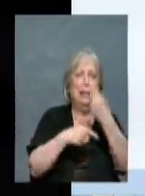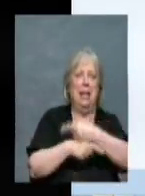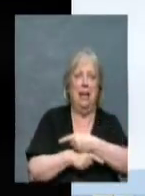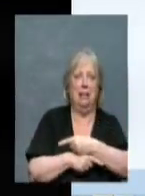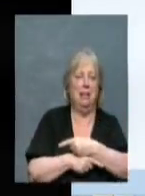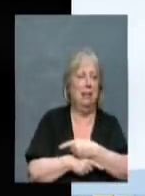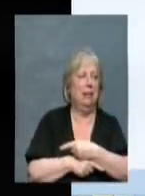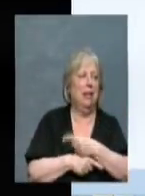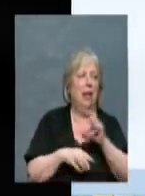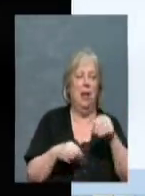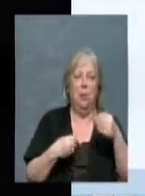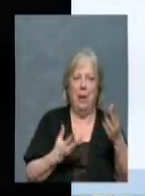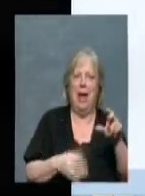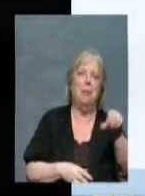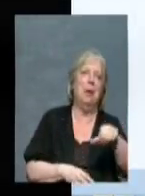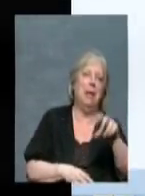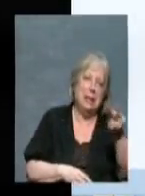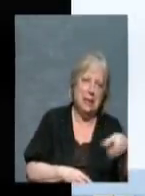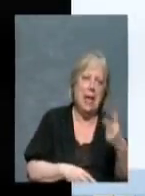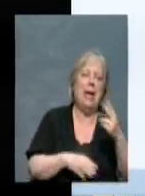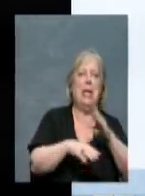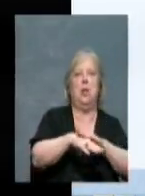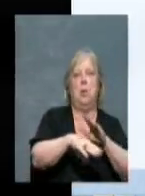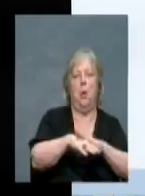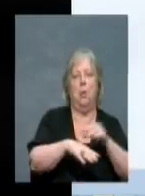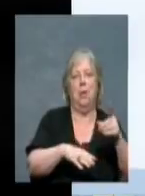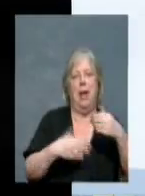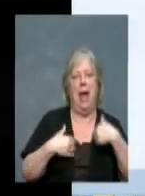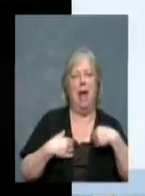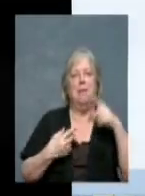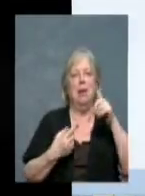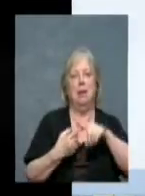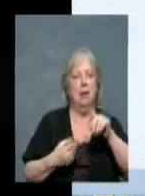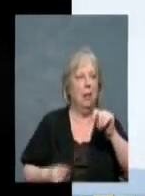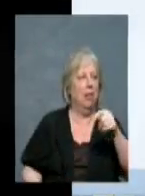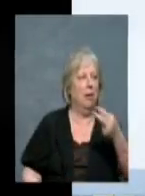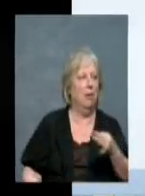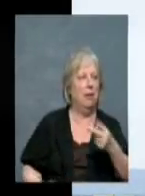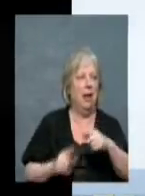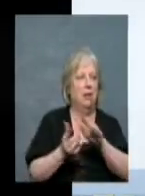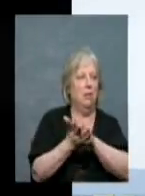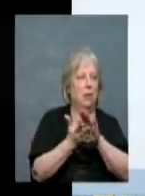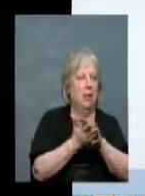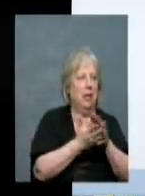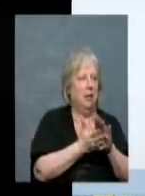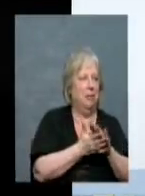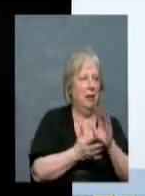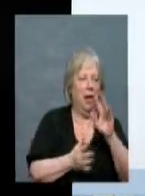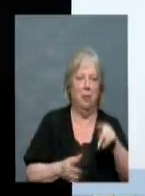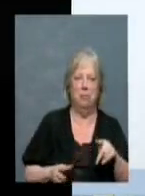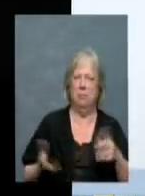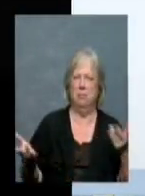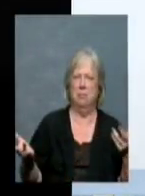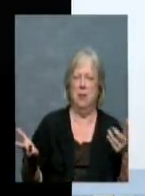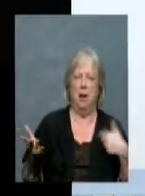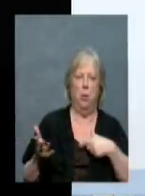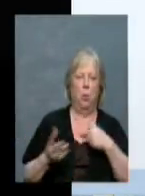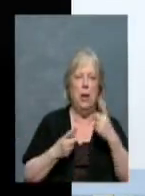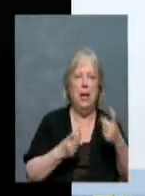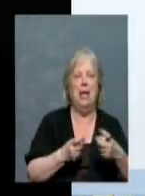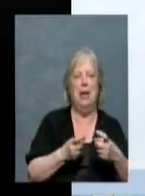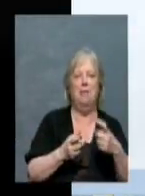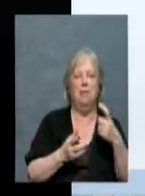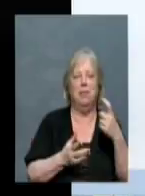We gave them another notice, they got until Thursday to clean it up. But we issue a